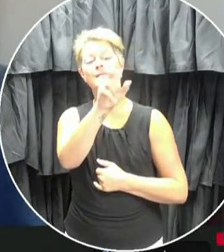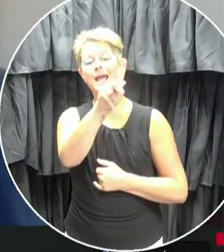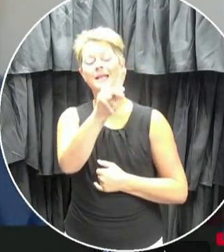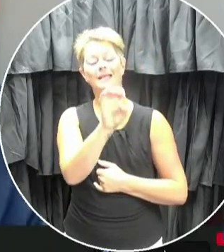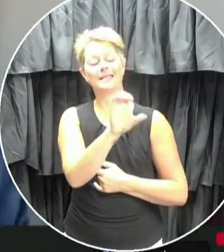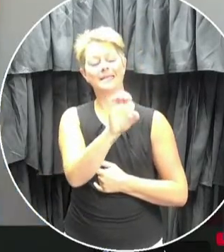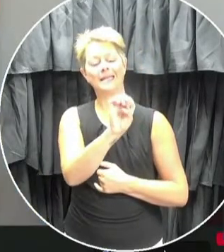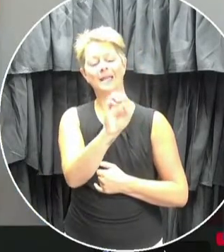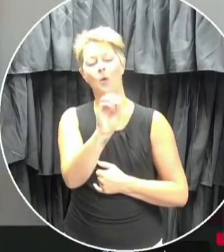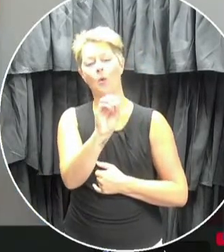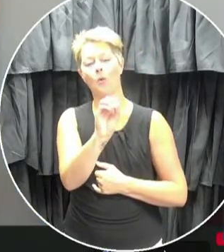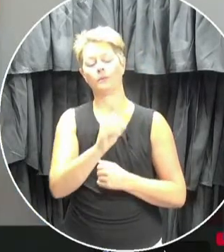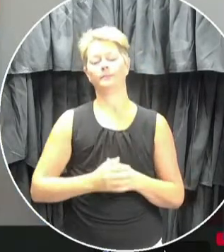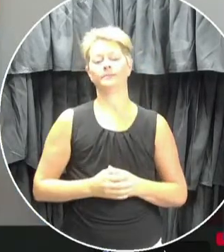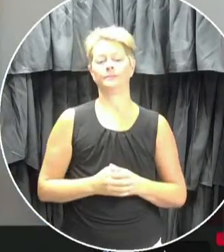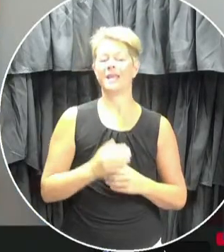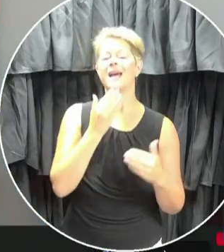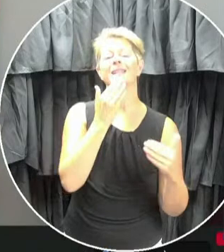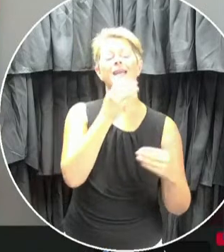Thank you, Tony.